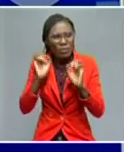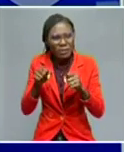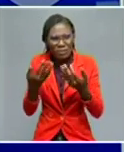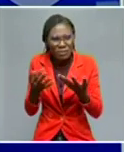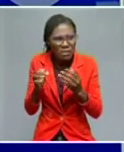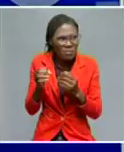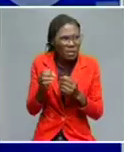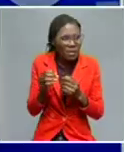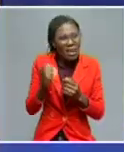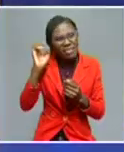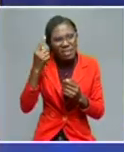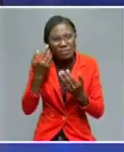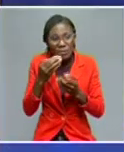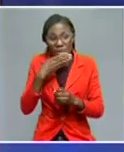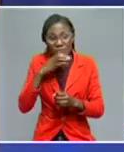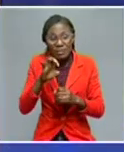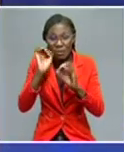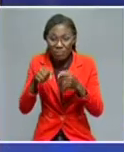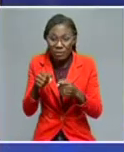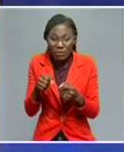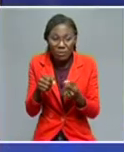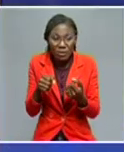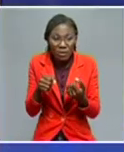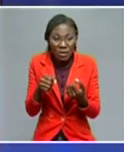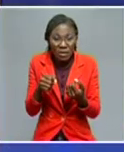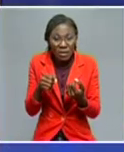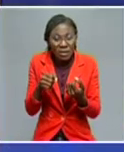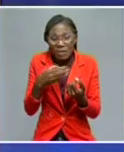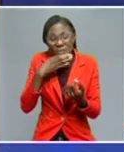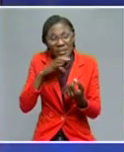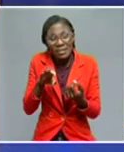Russia is a big country with a very proud history.